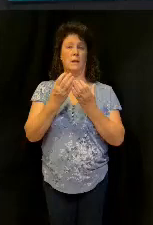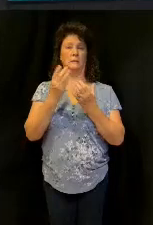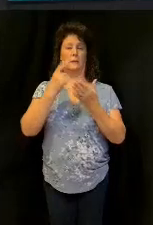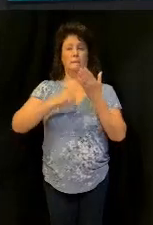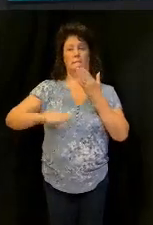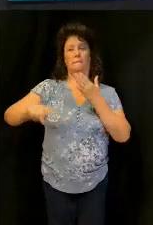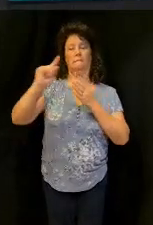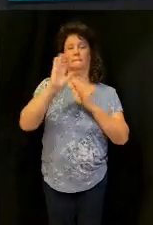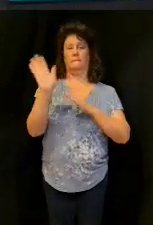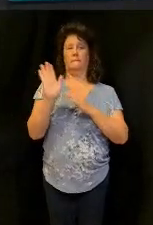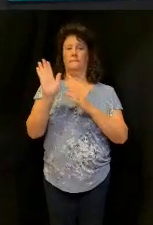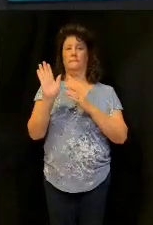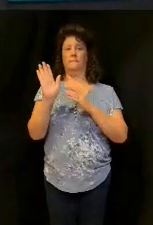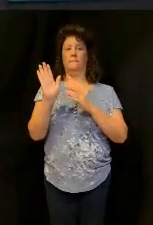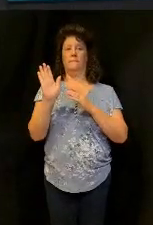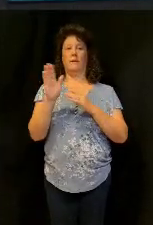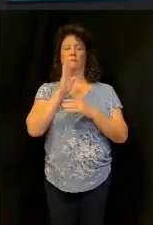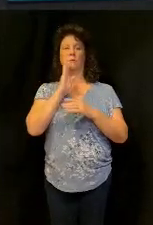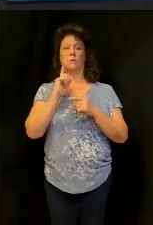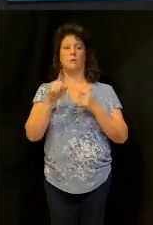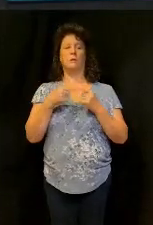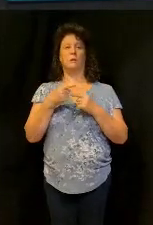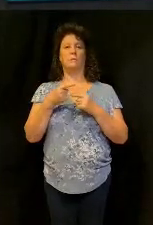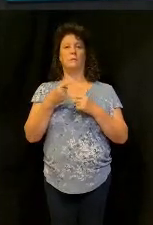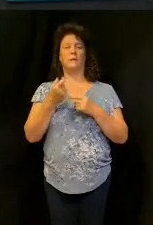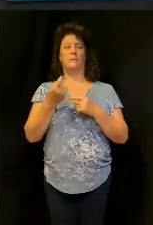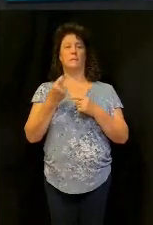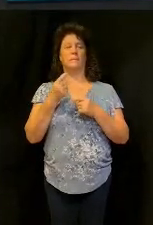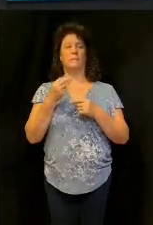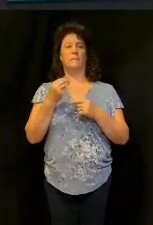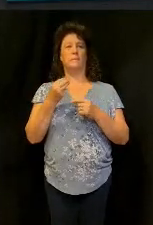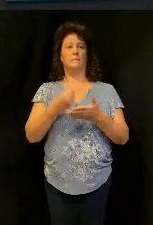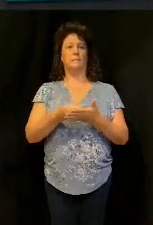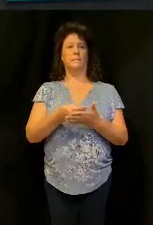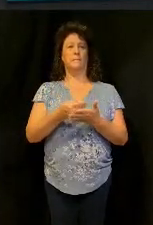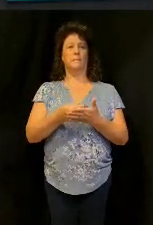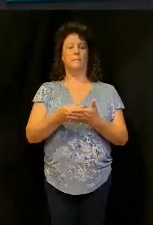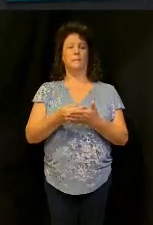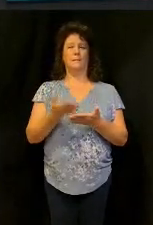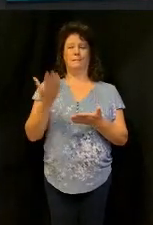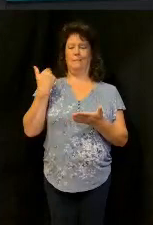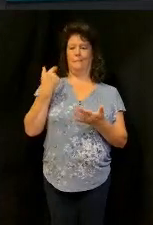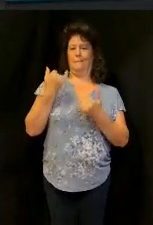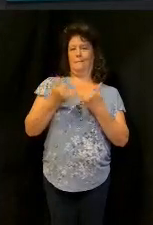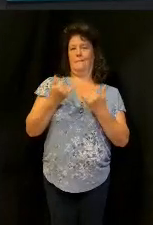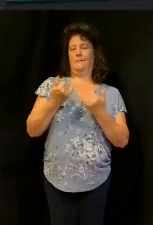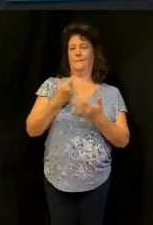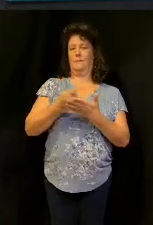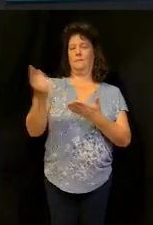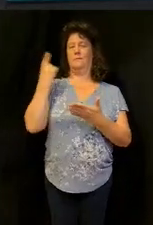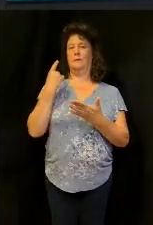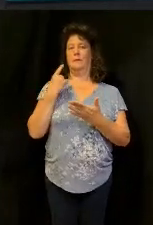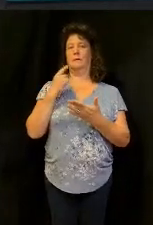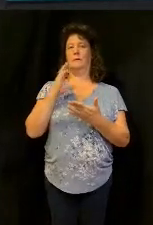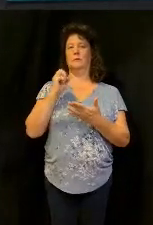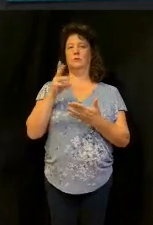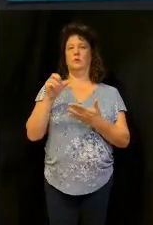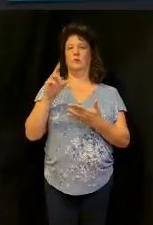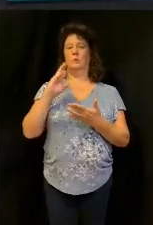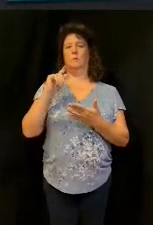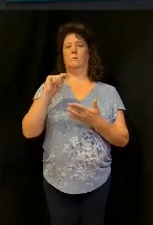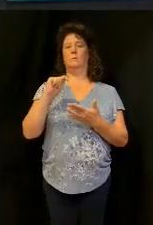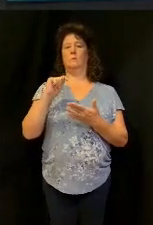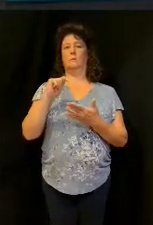I want to talk to you about money today, last week, Pastor Stu Farley came, and he taught about tithes, and I want